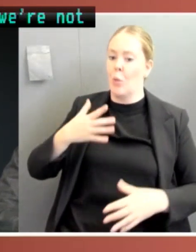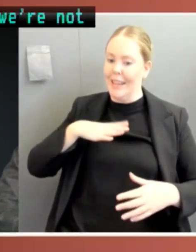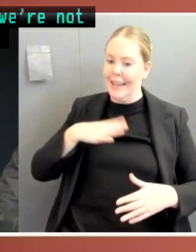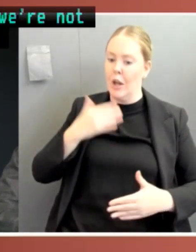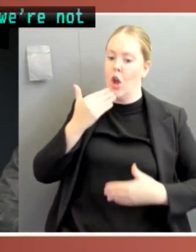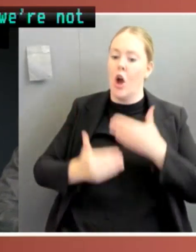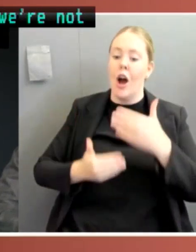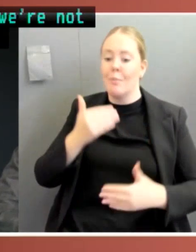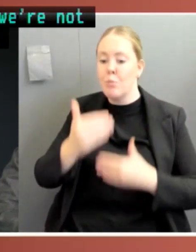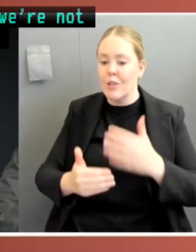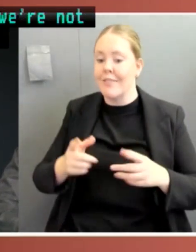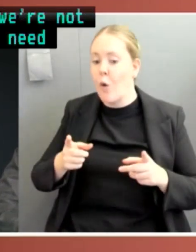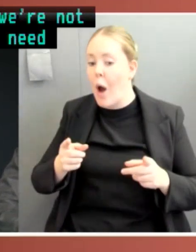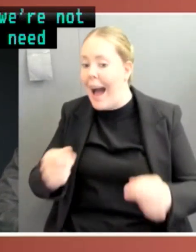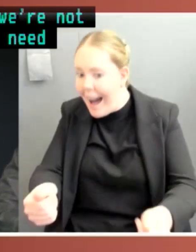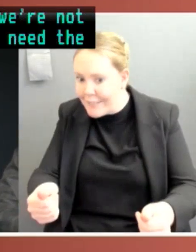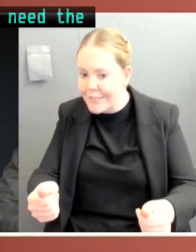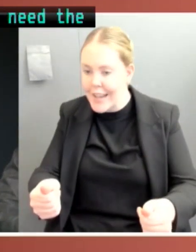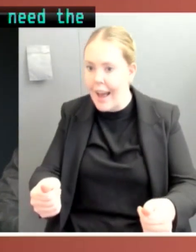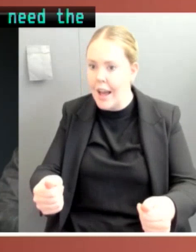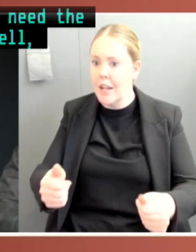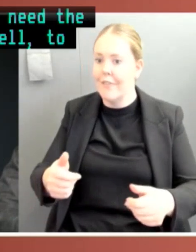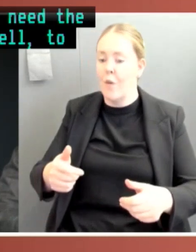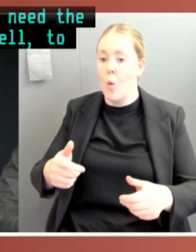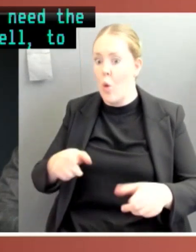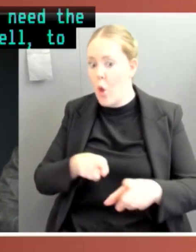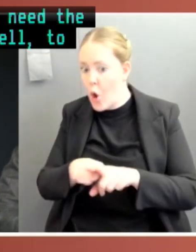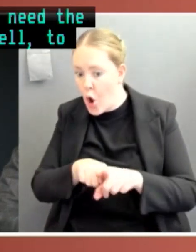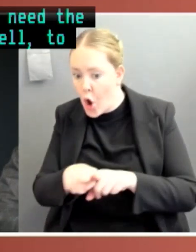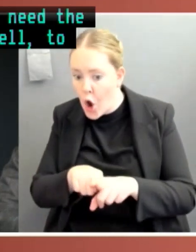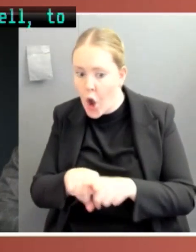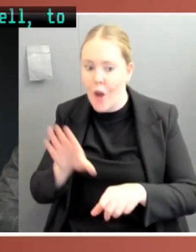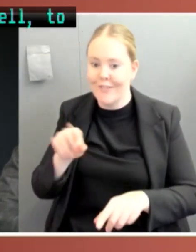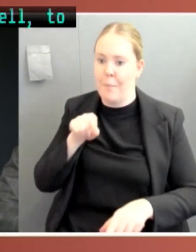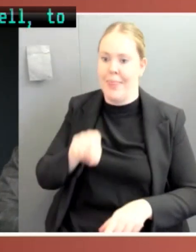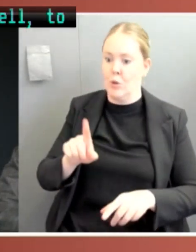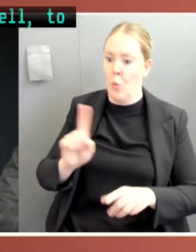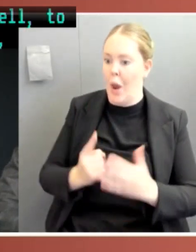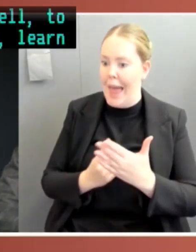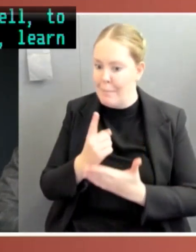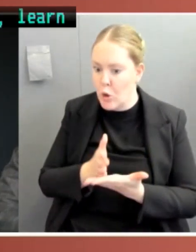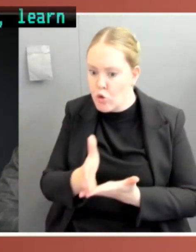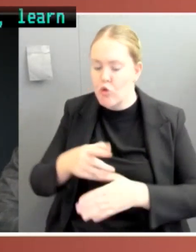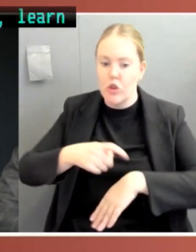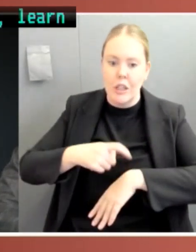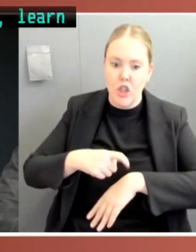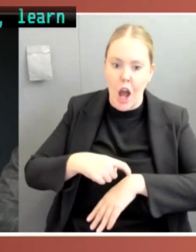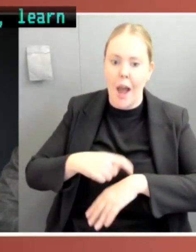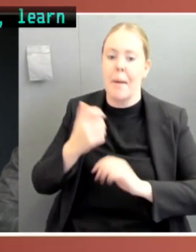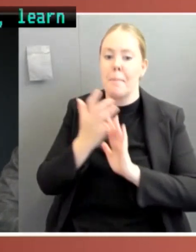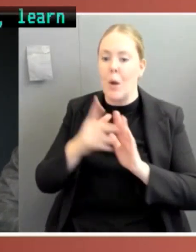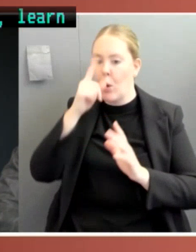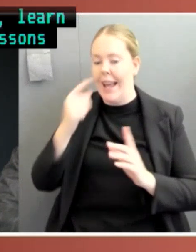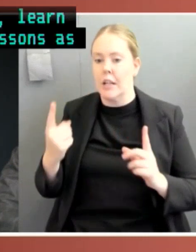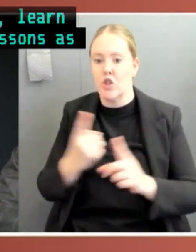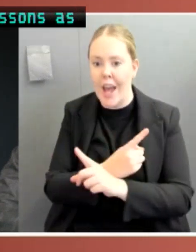pick up what happens learn the lessons as has happened in Victoria so that we have some legislative and procedural change for what